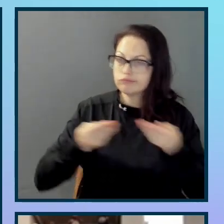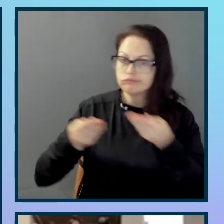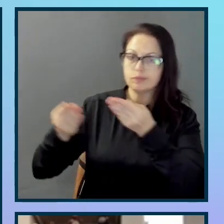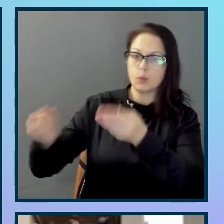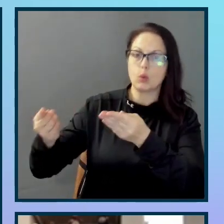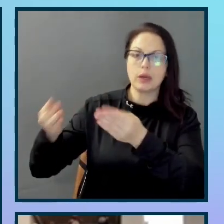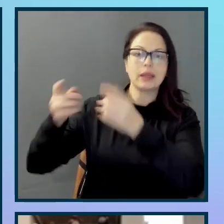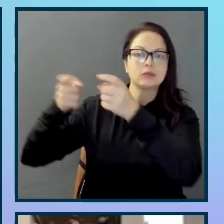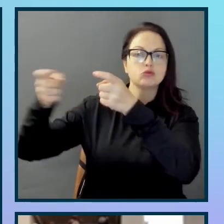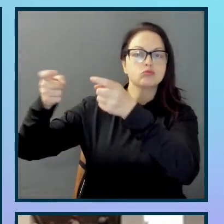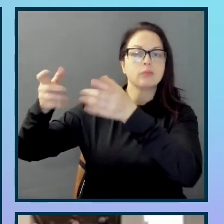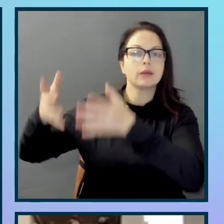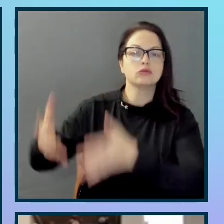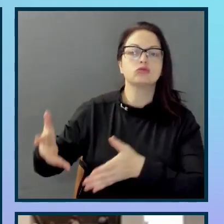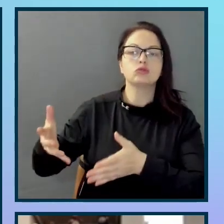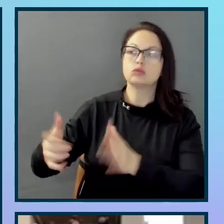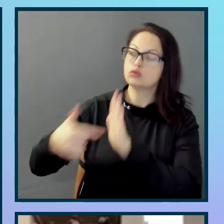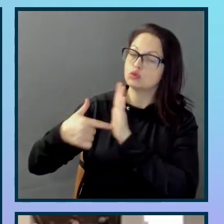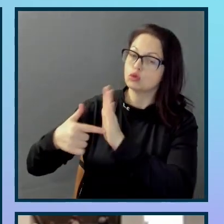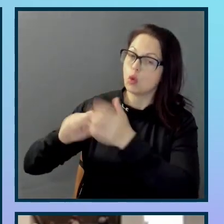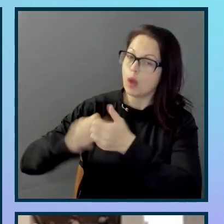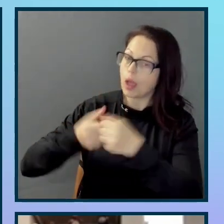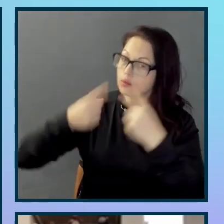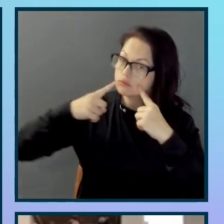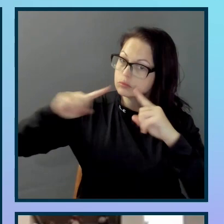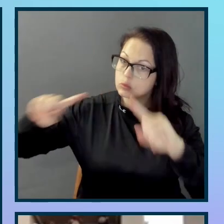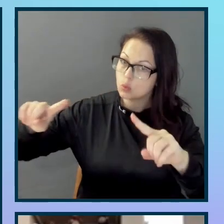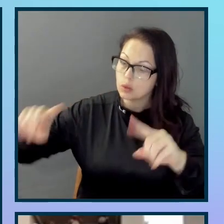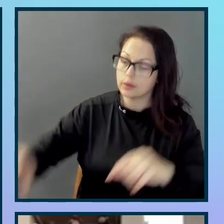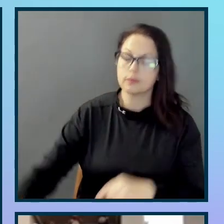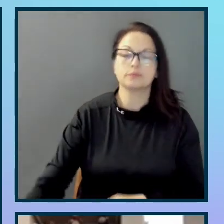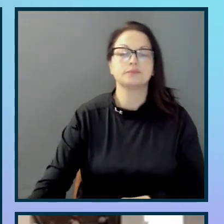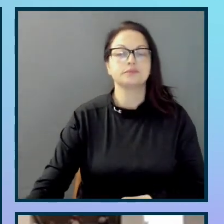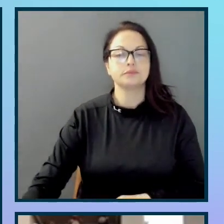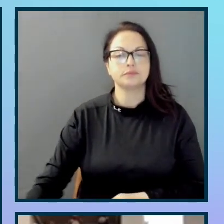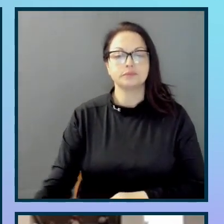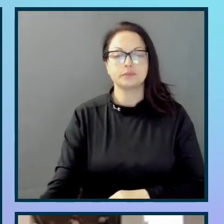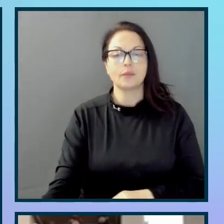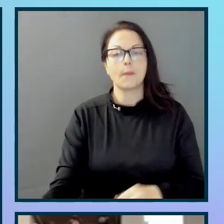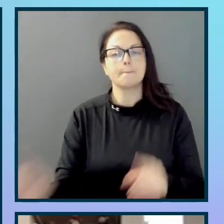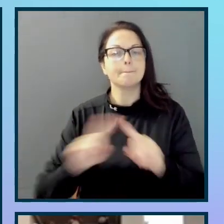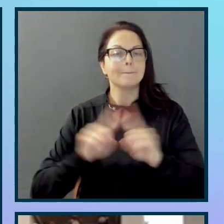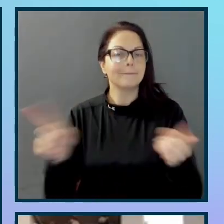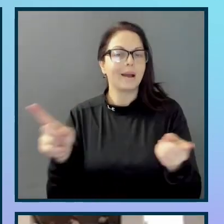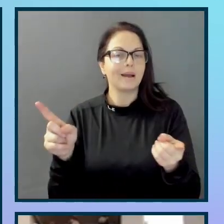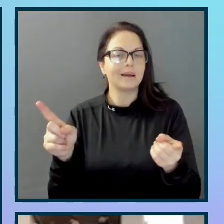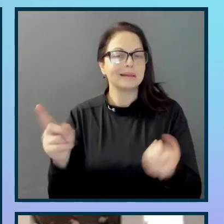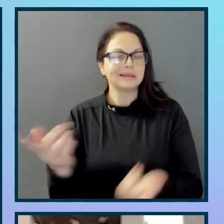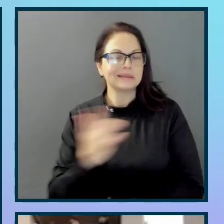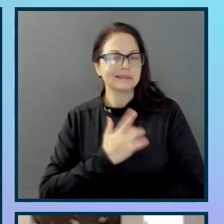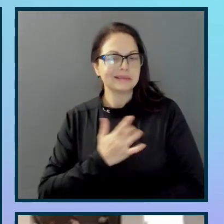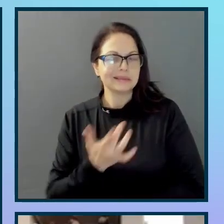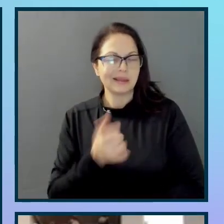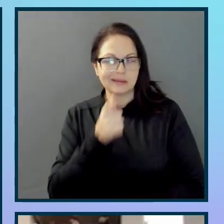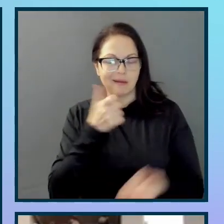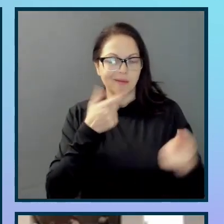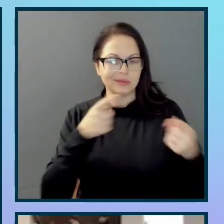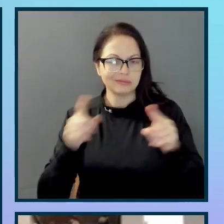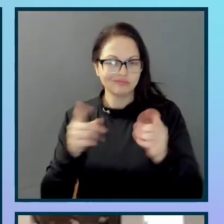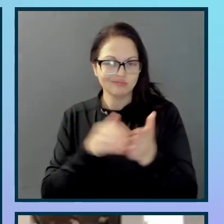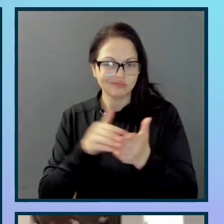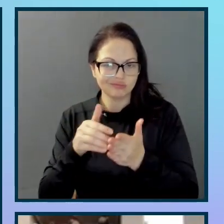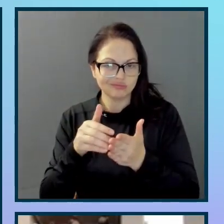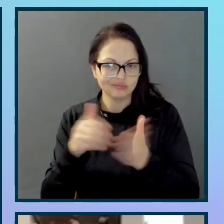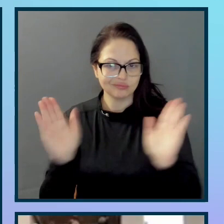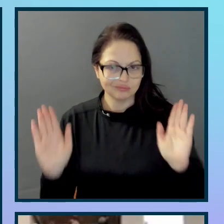working. But that is often not that easy either. From my own experience, I